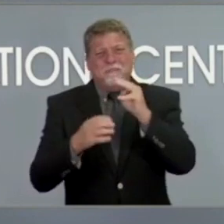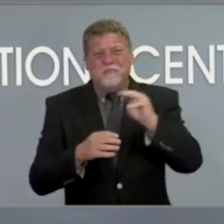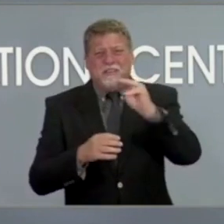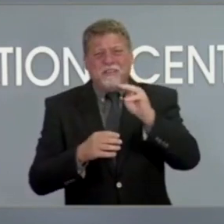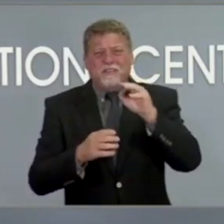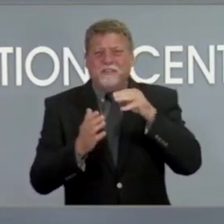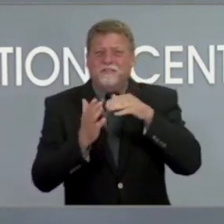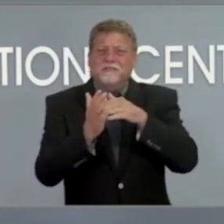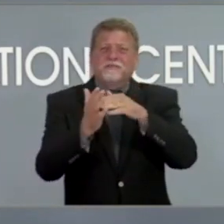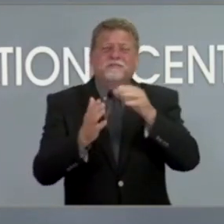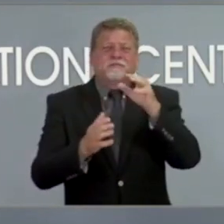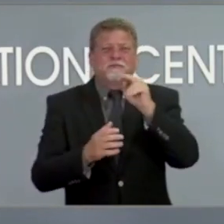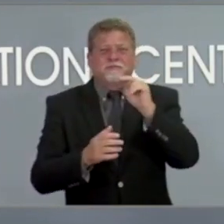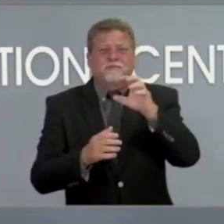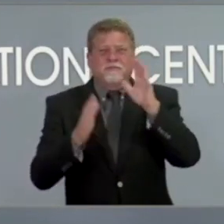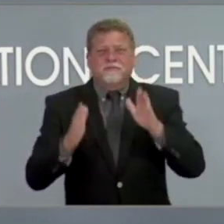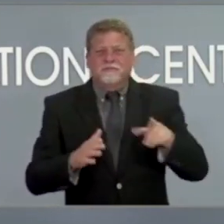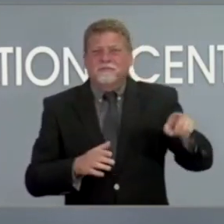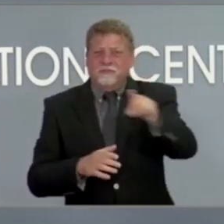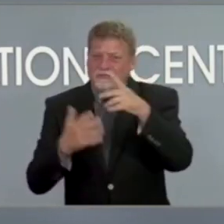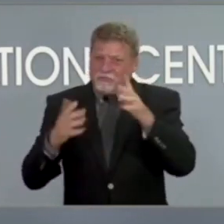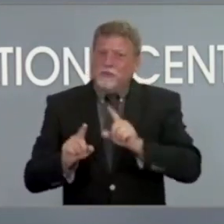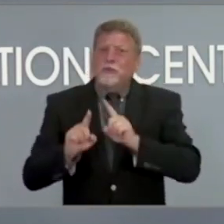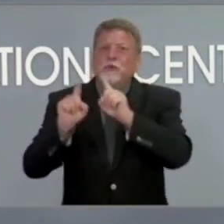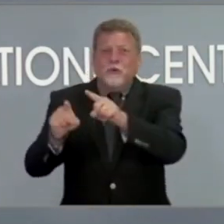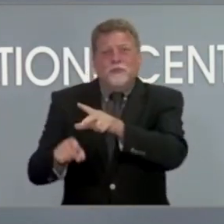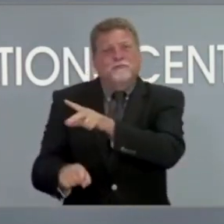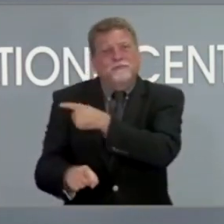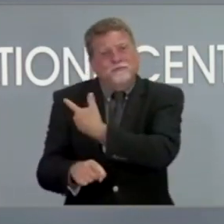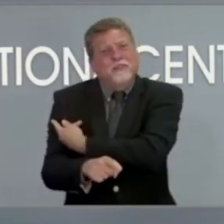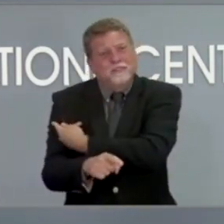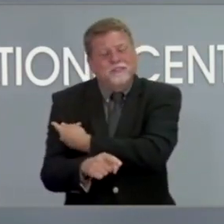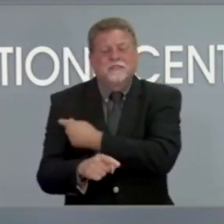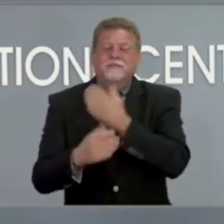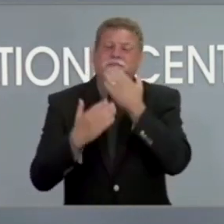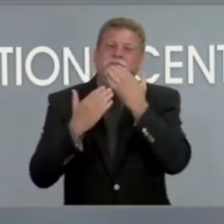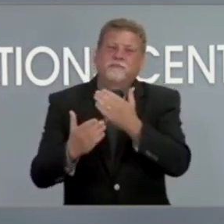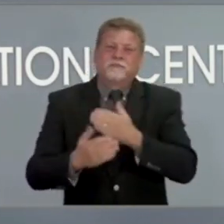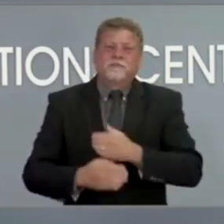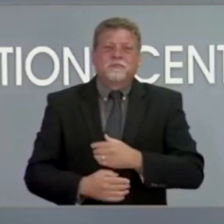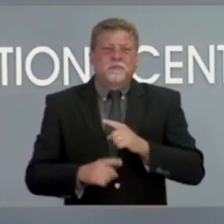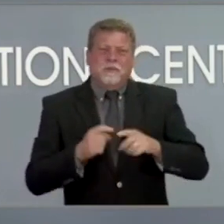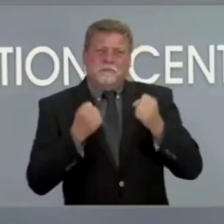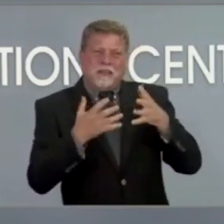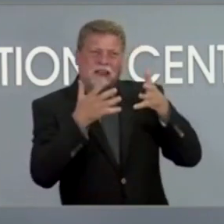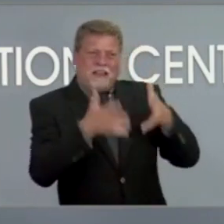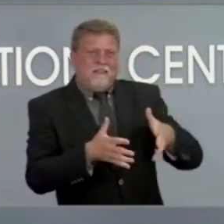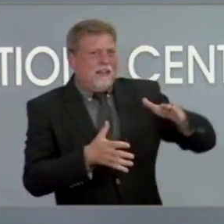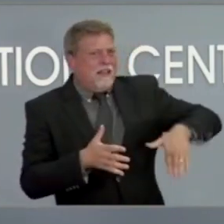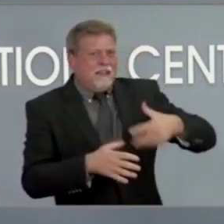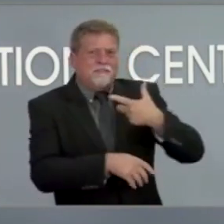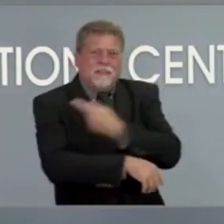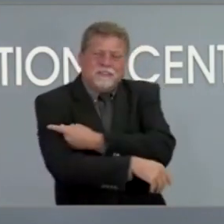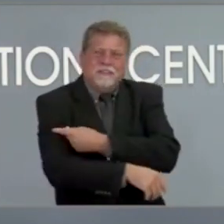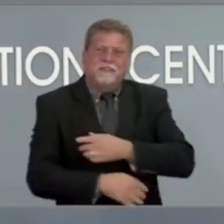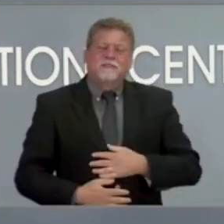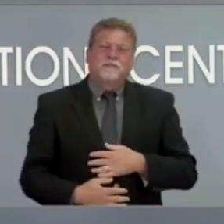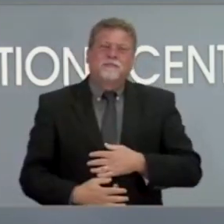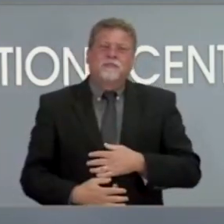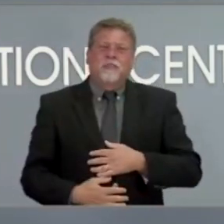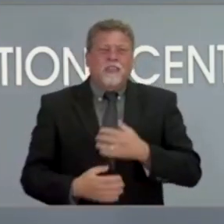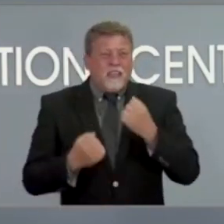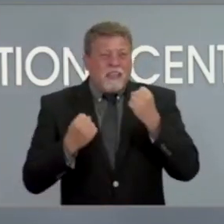we need more people to get vaccinated. How many more people have to get sick and die because people